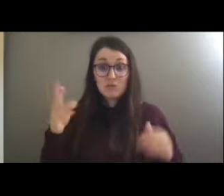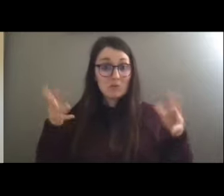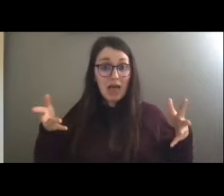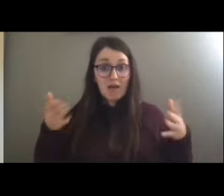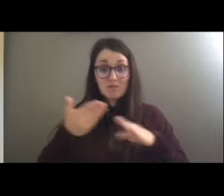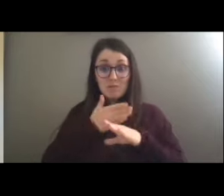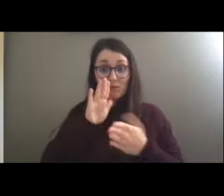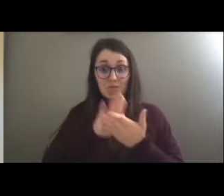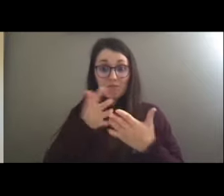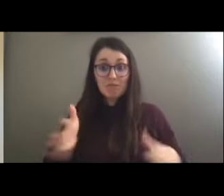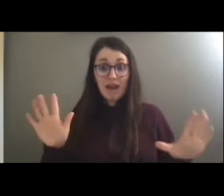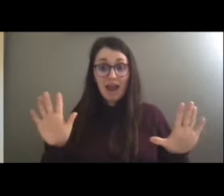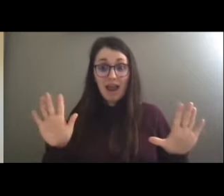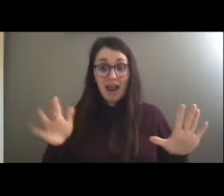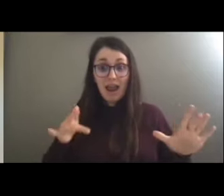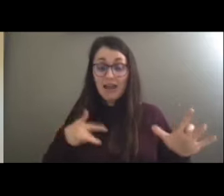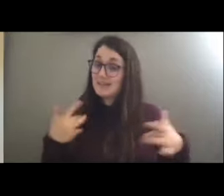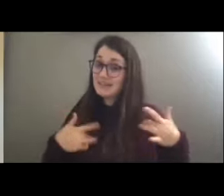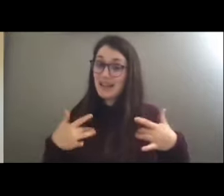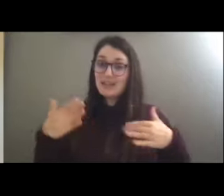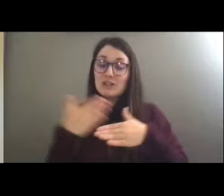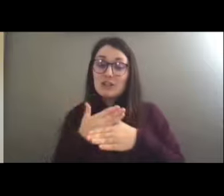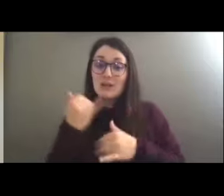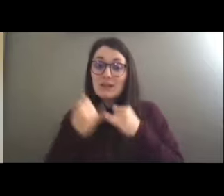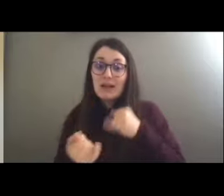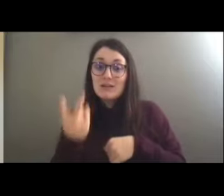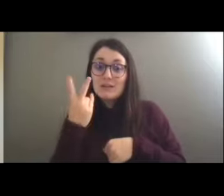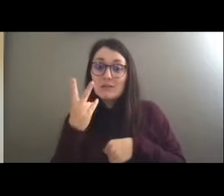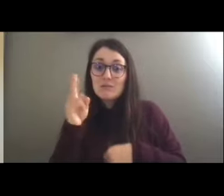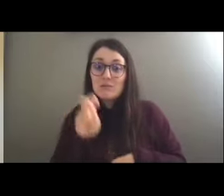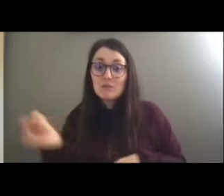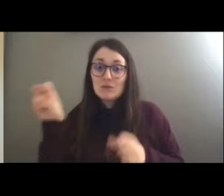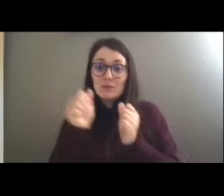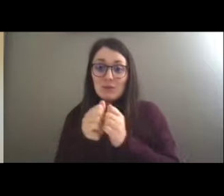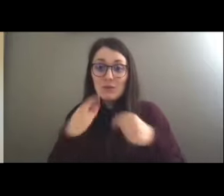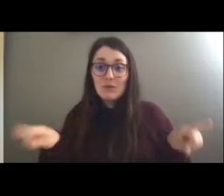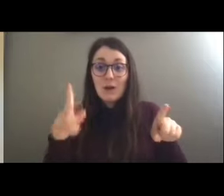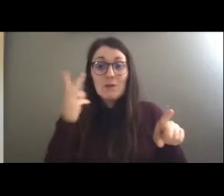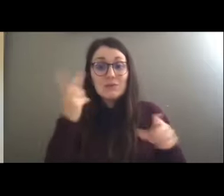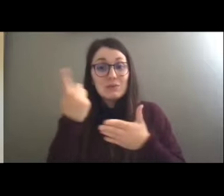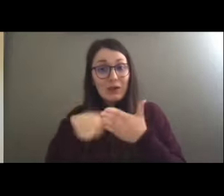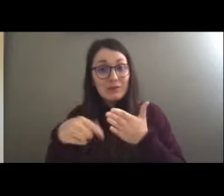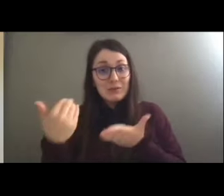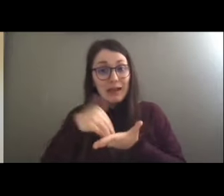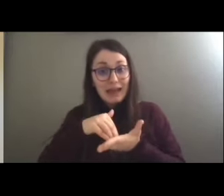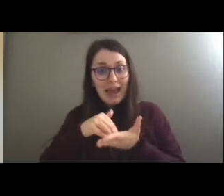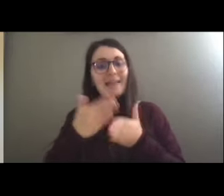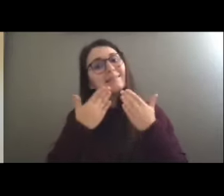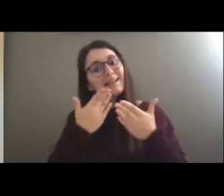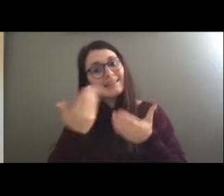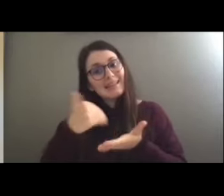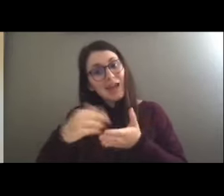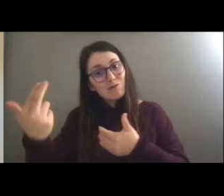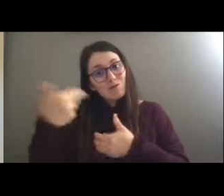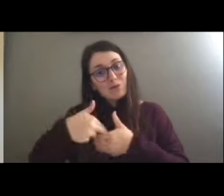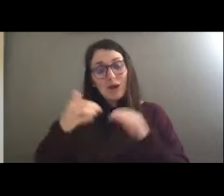excited to share these last two with you. So I will see you all next week. Thank you so much for joining me and have